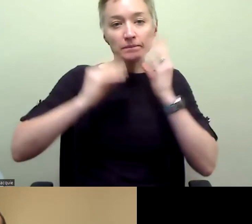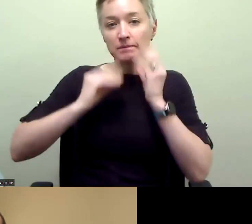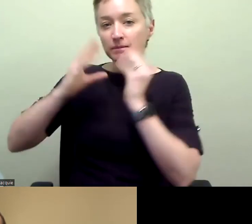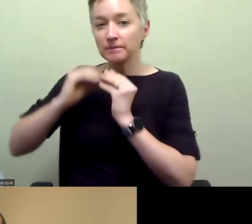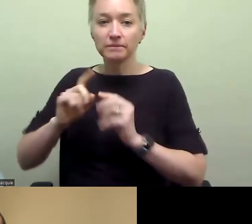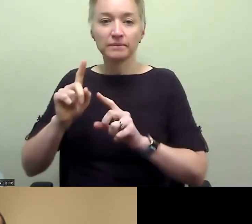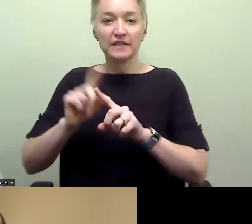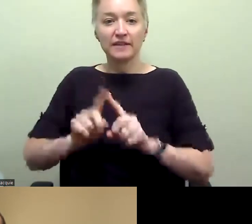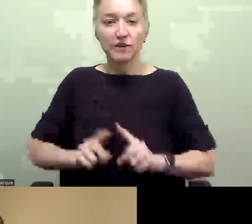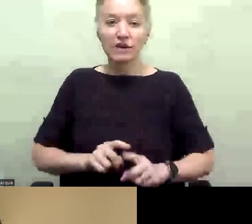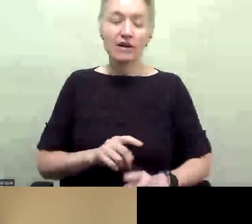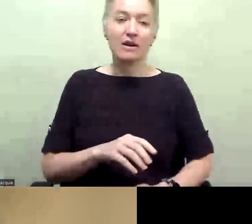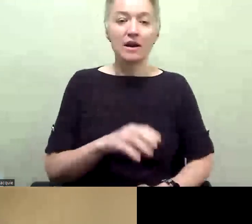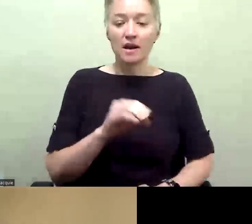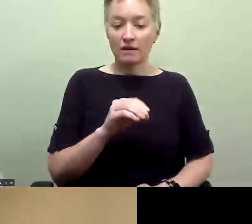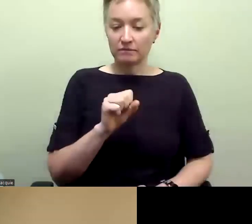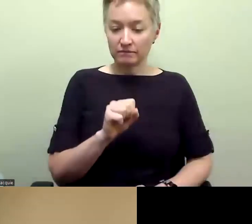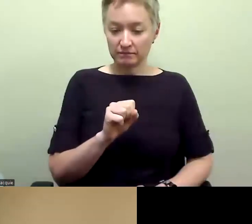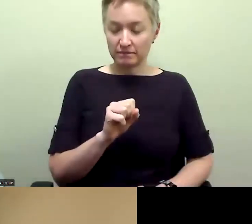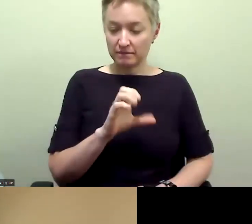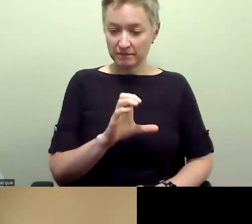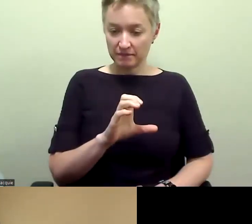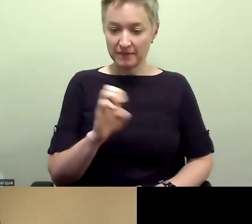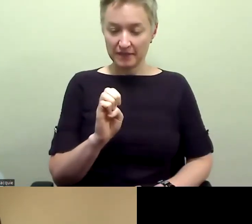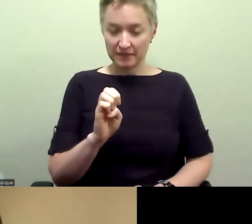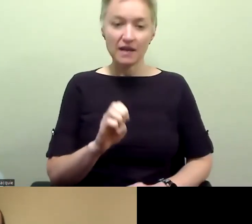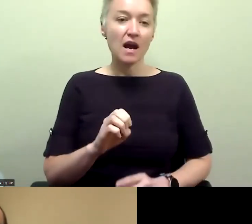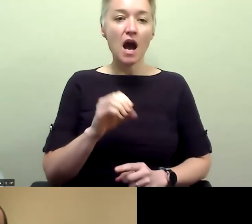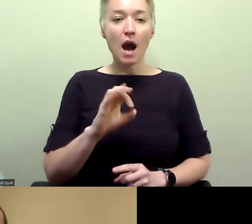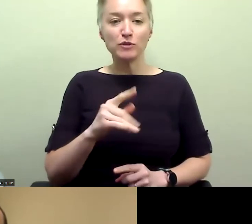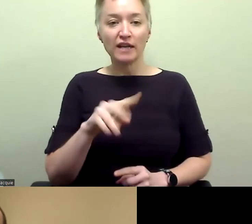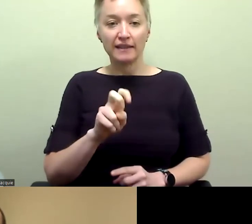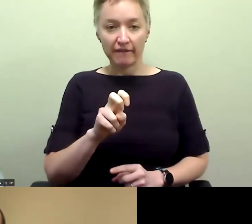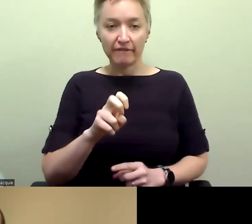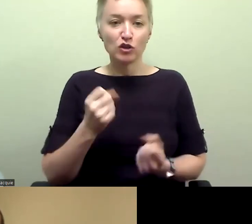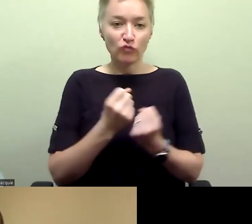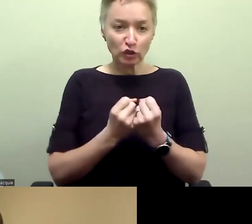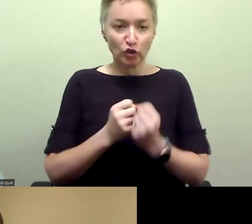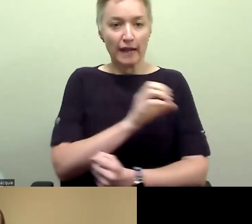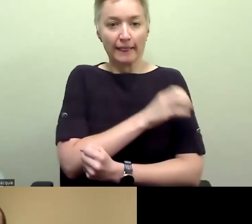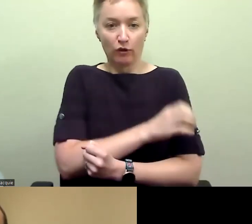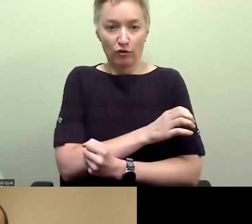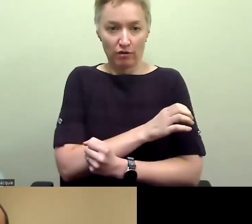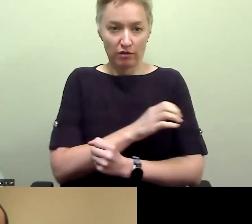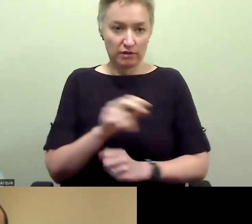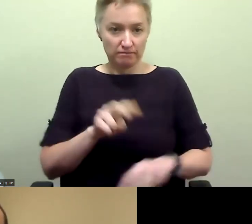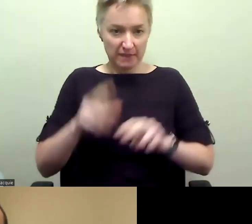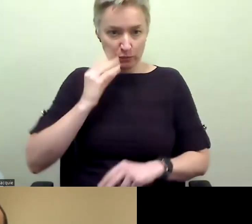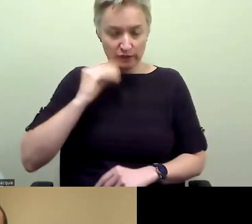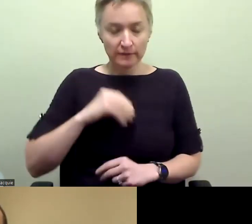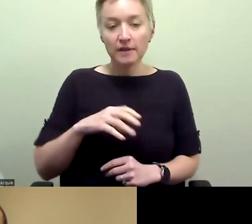right? So the objective structured clinical examinations. And from day one, it was always a priority here for us to make sure